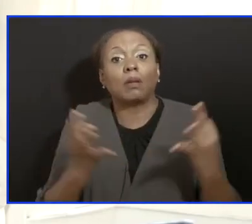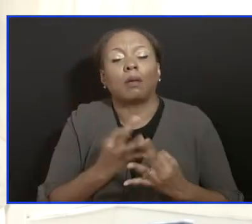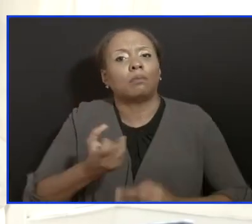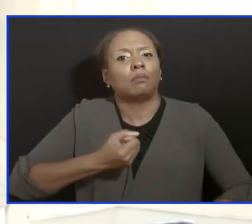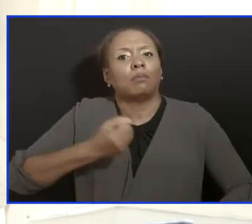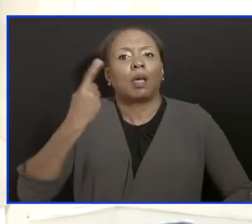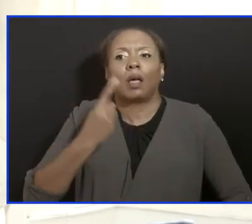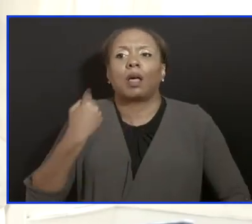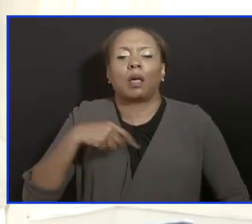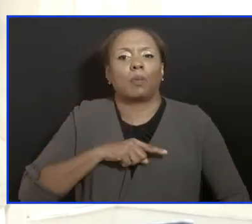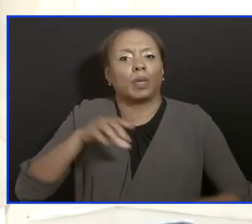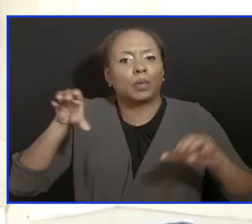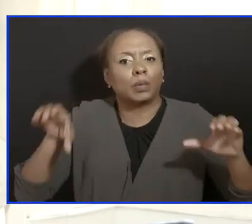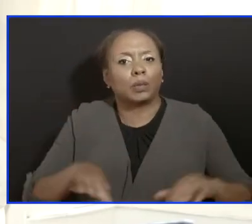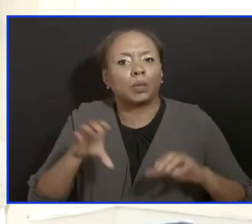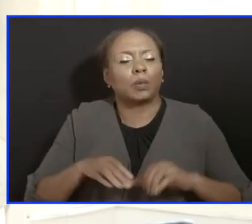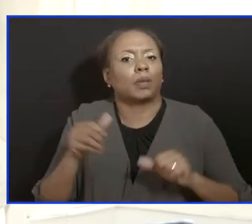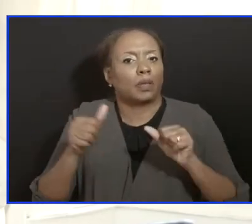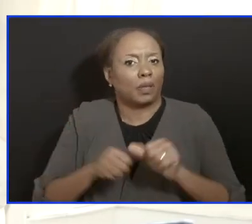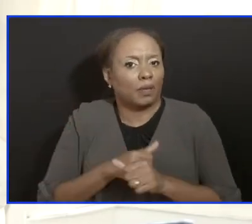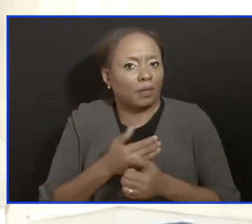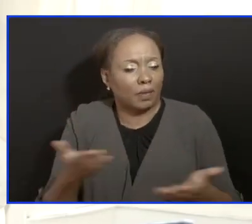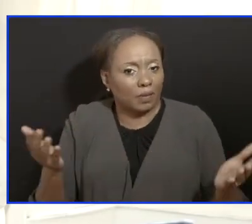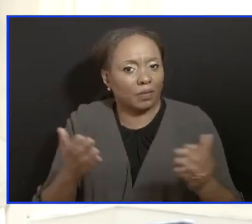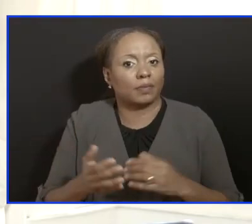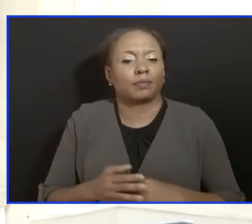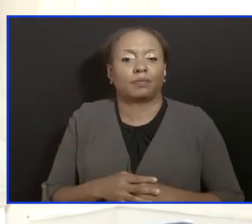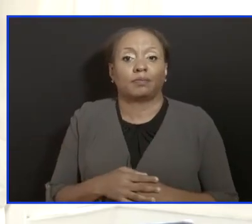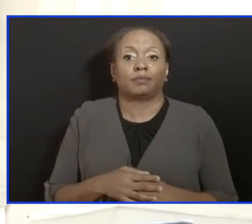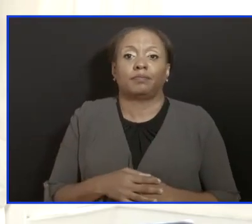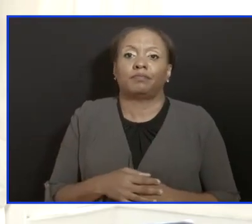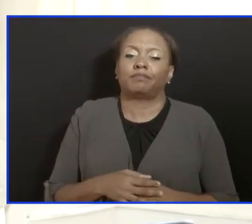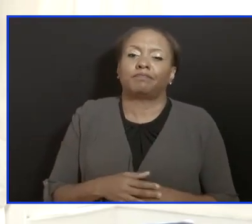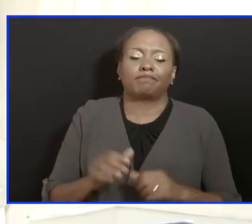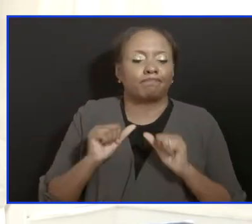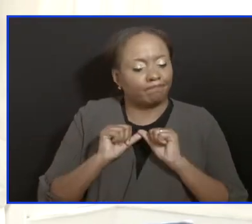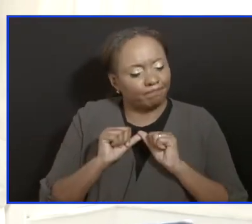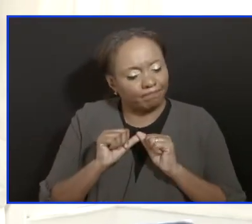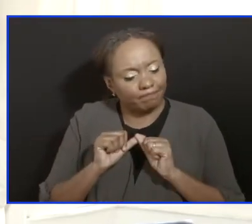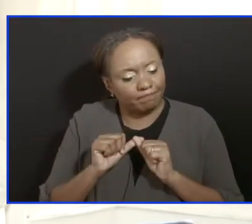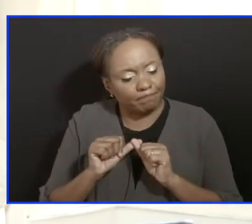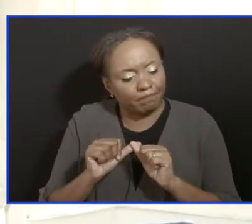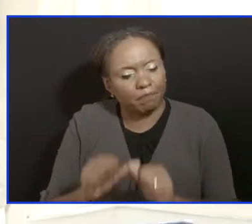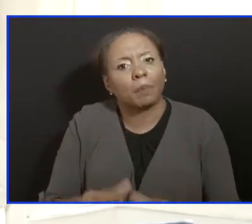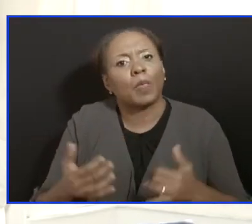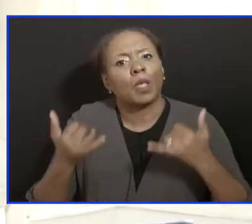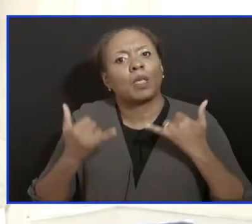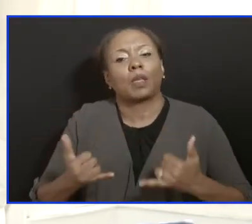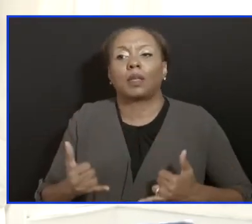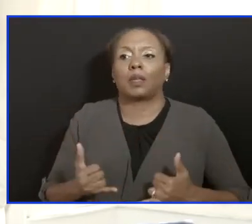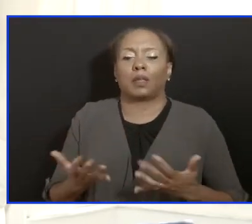as we moved into that facility in Takatova. And the battle continued and certainly continue today, certainly with the numbers that we face.